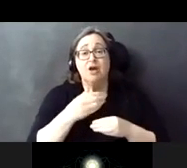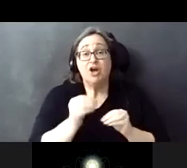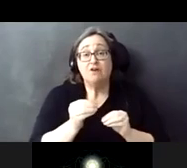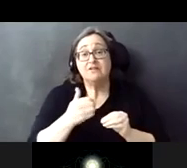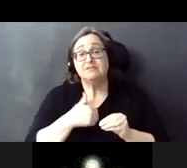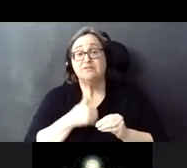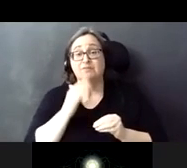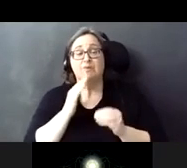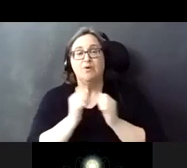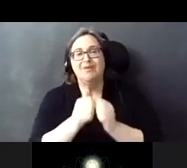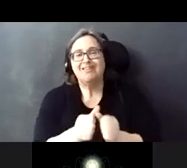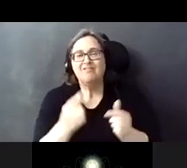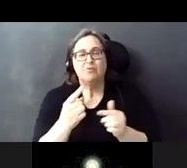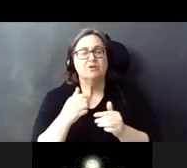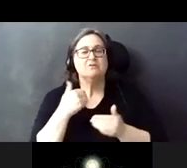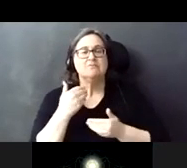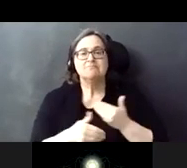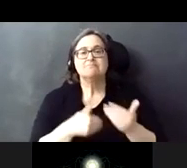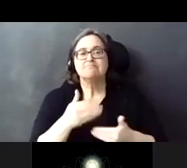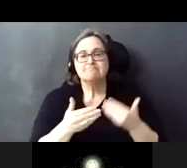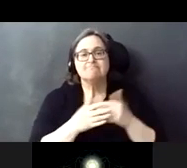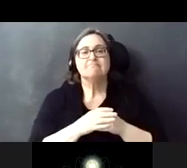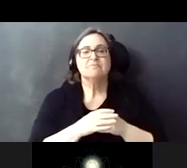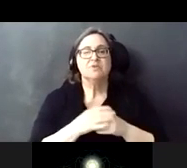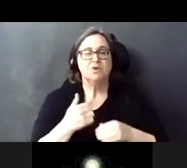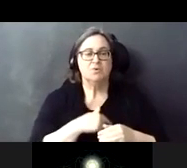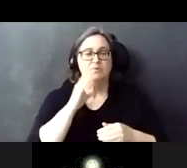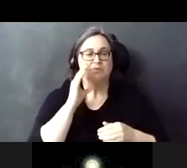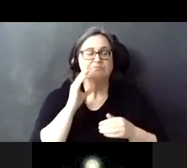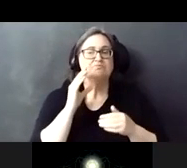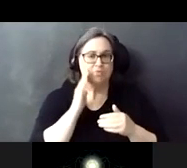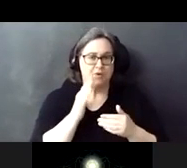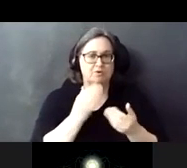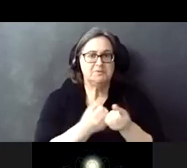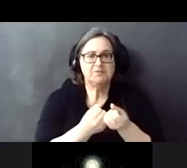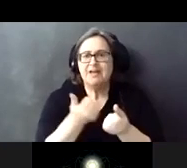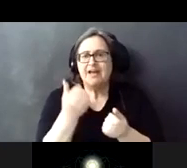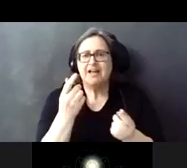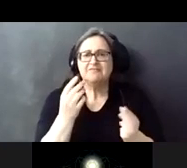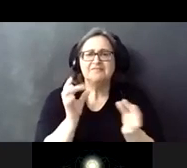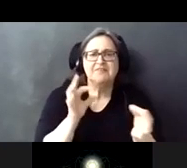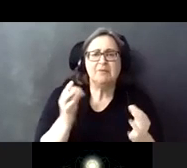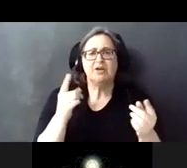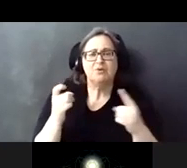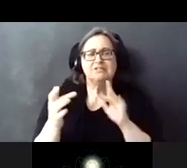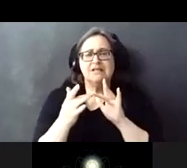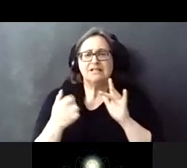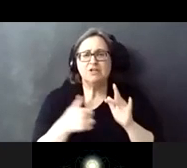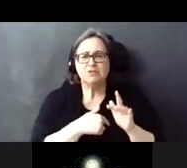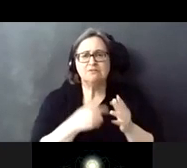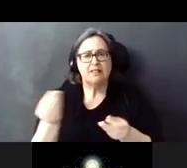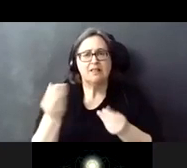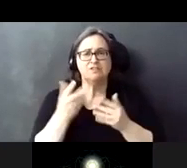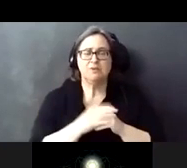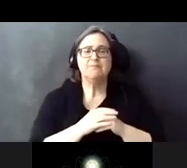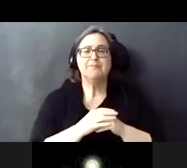be with everyone kind of every step of the way through this, as we have been. So any feedback questions, please reach out to us and let us know.